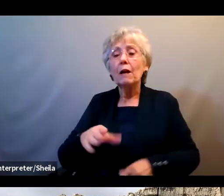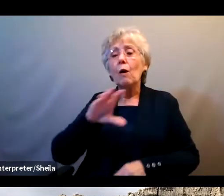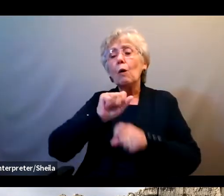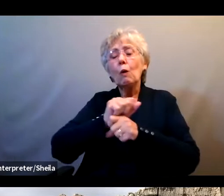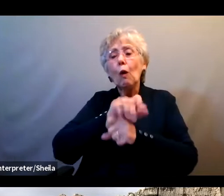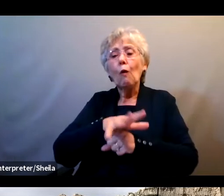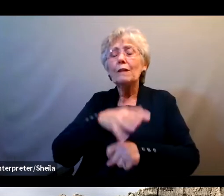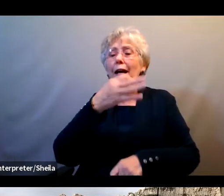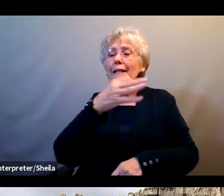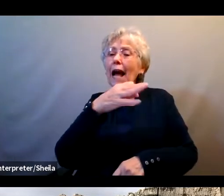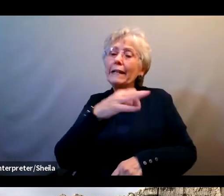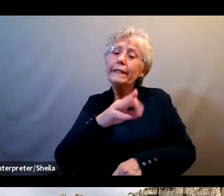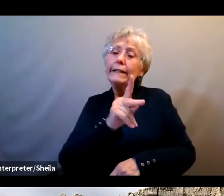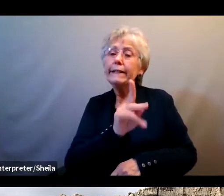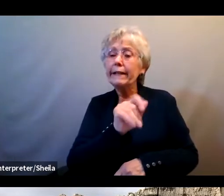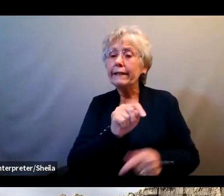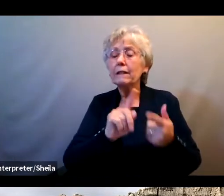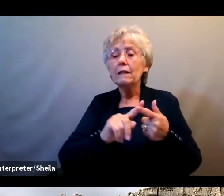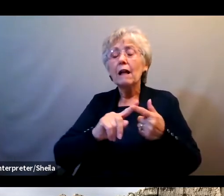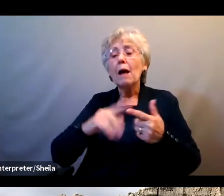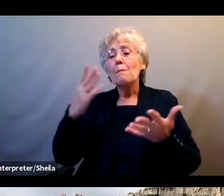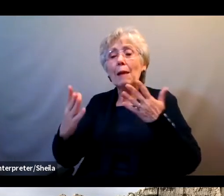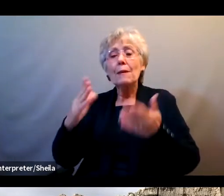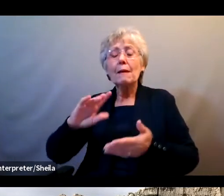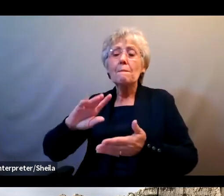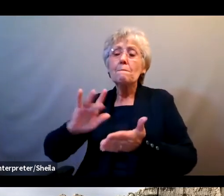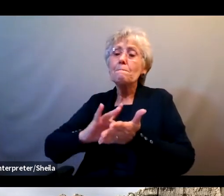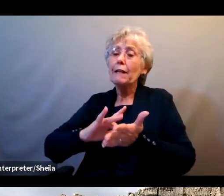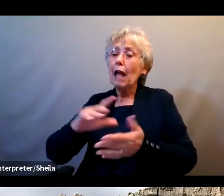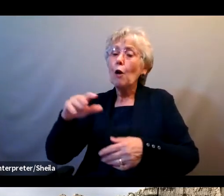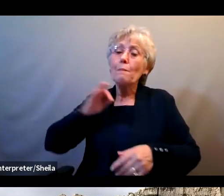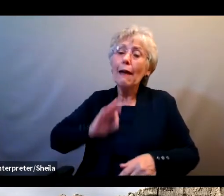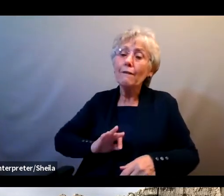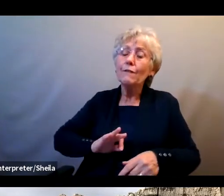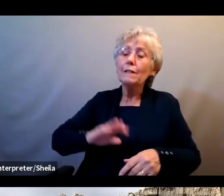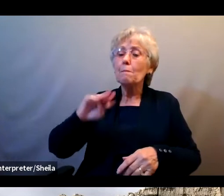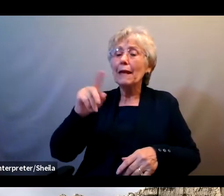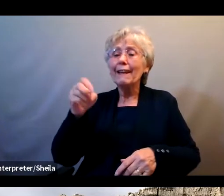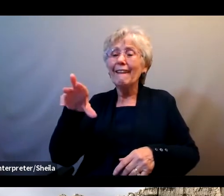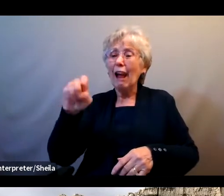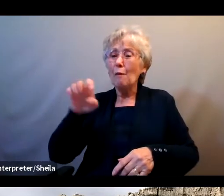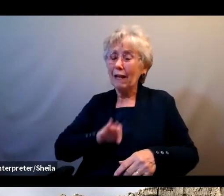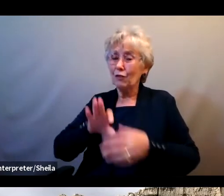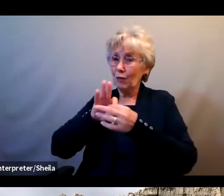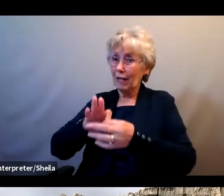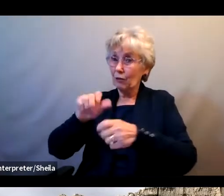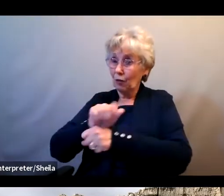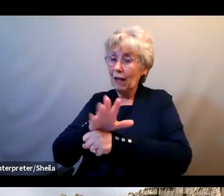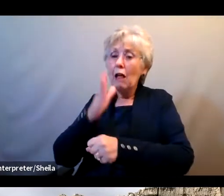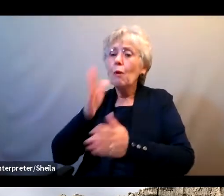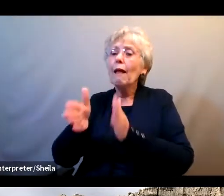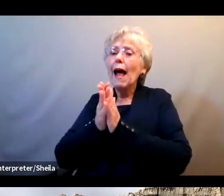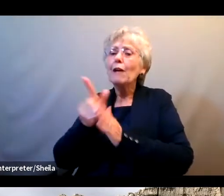coronavirus package, or even Medicare benefits related to the virus. And they'll ask you to verify personal